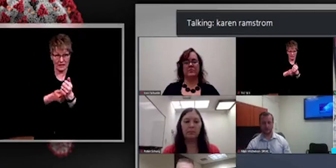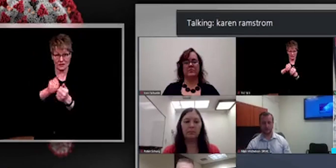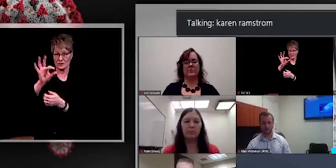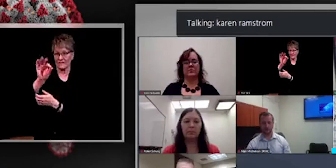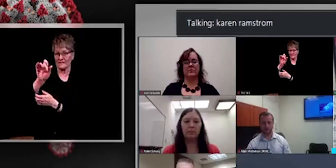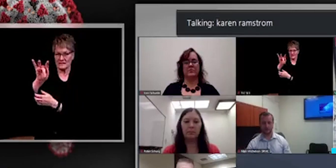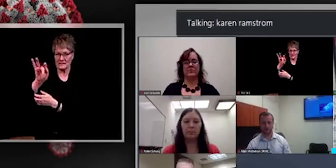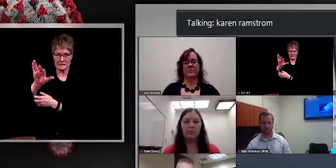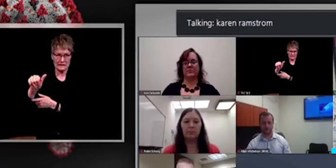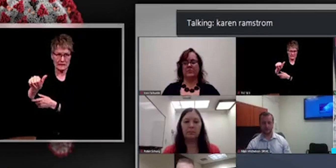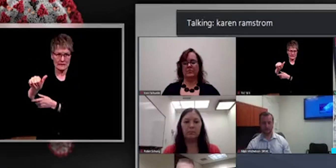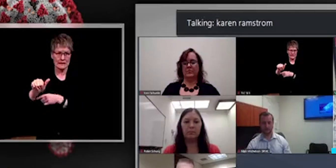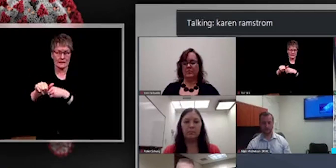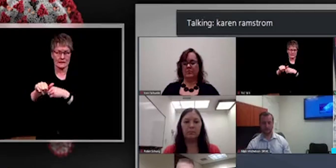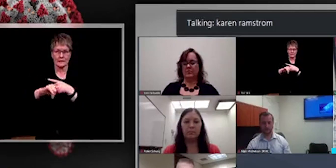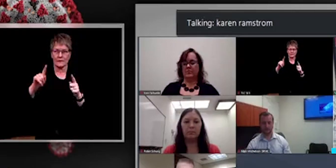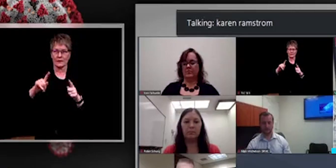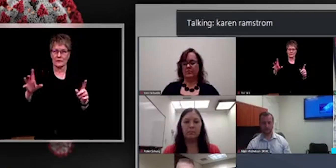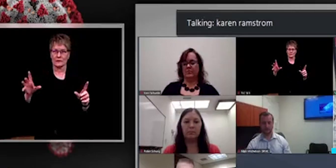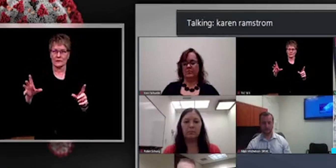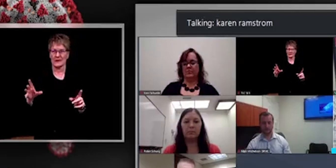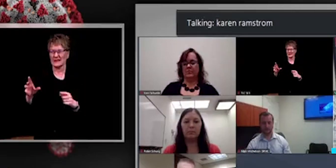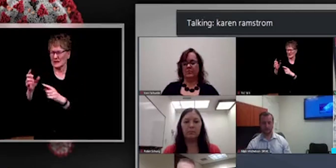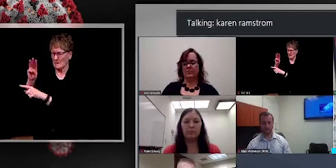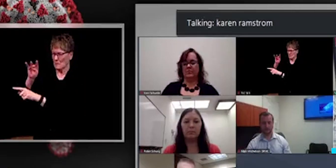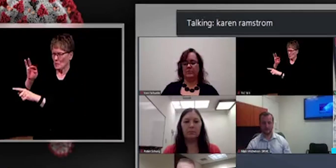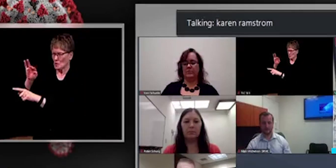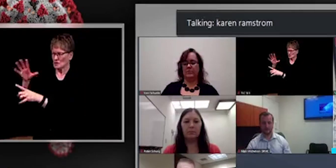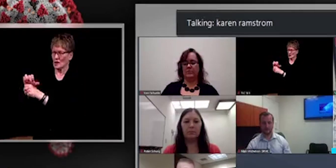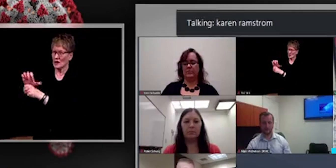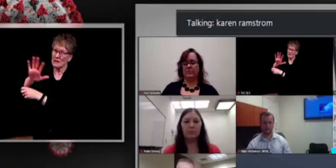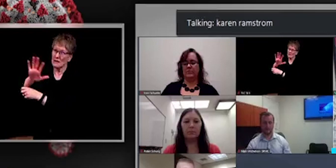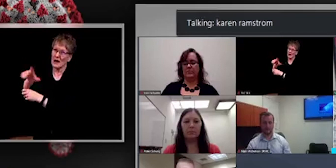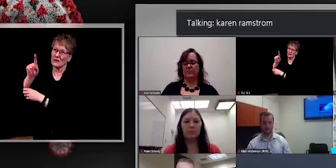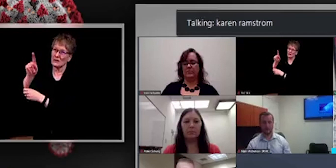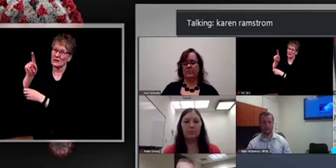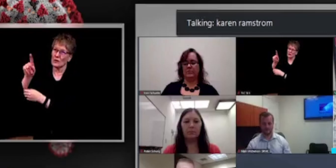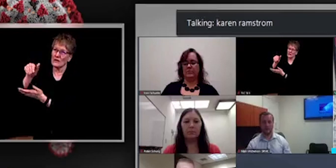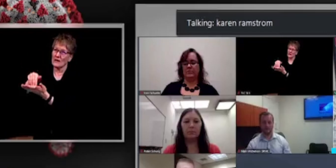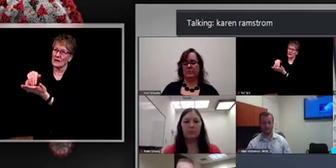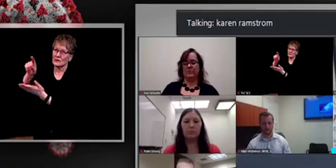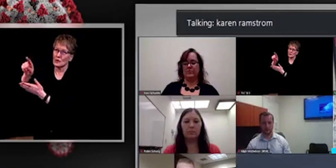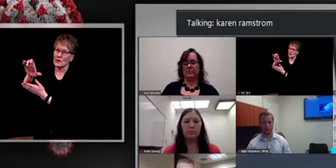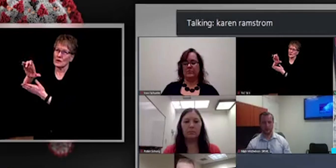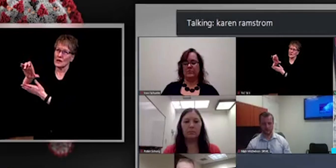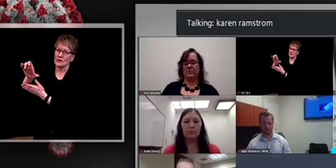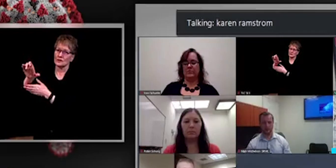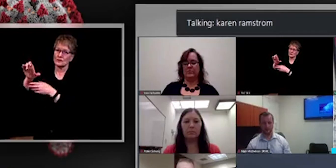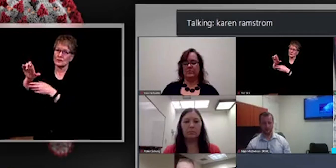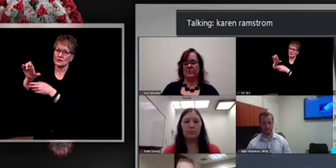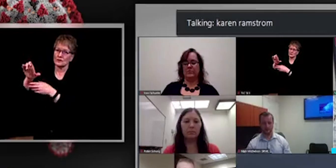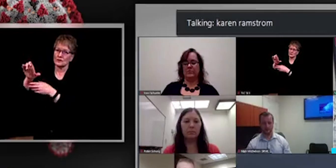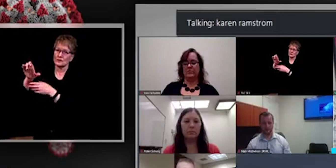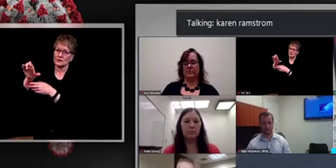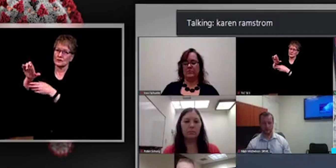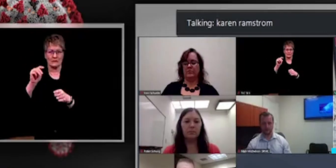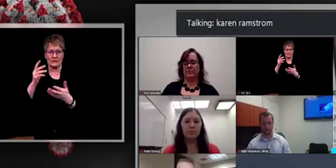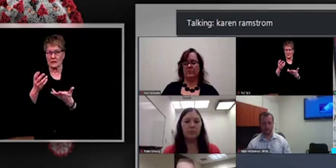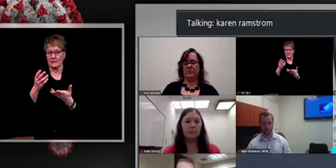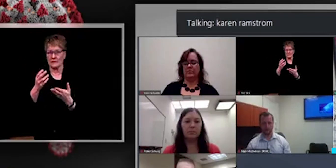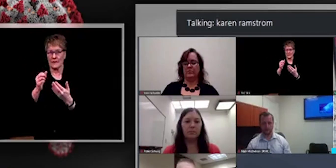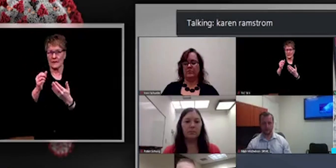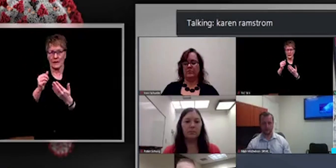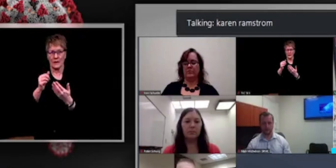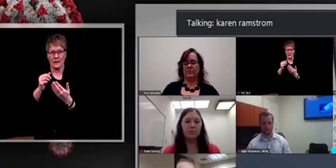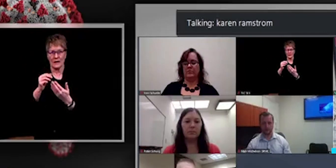1100 doses for Mercy. Um, I don't remember a little bit over 500, I believe for SRMC. Um, I remember